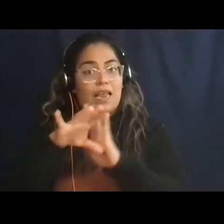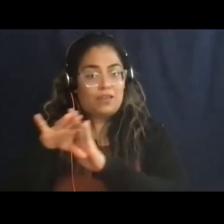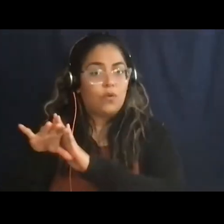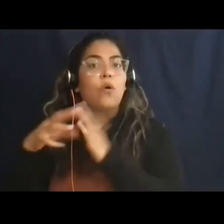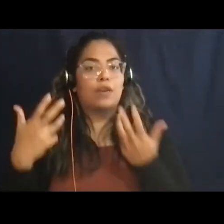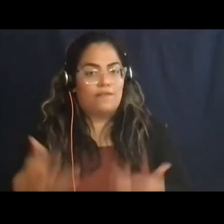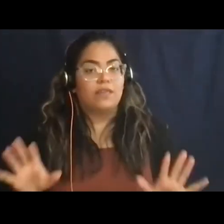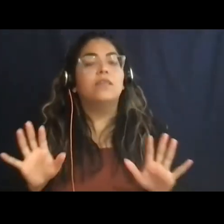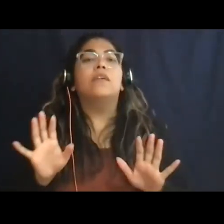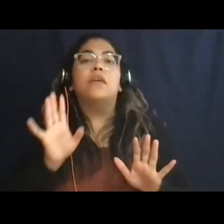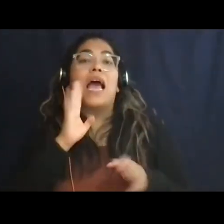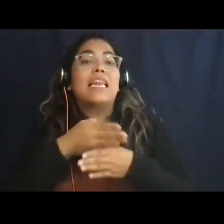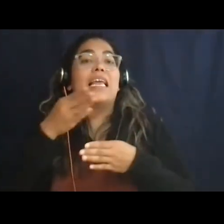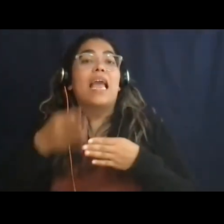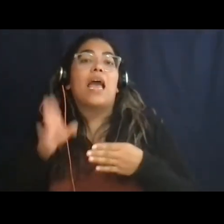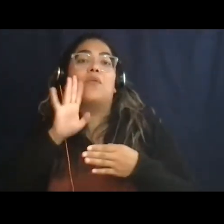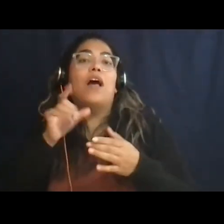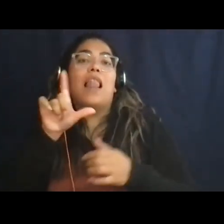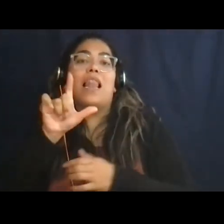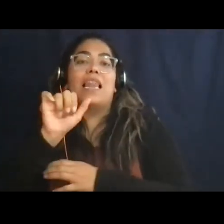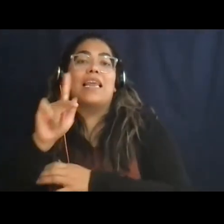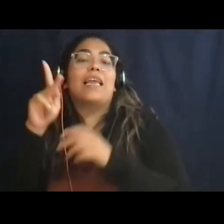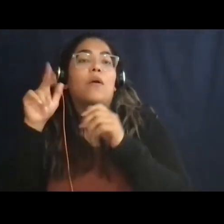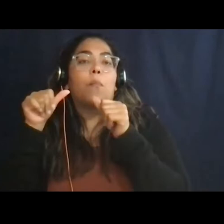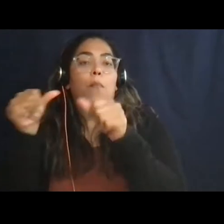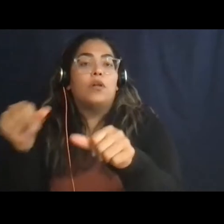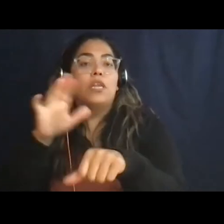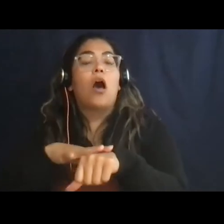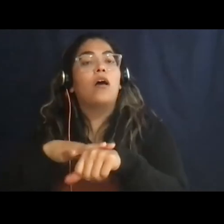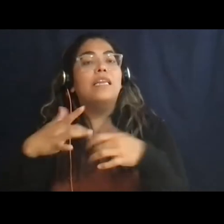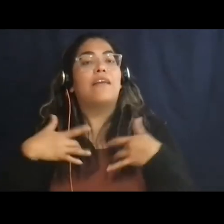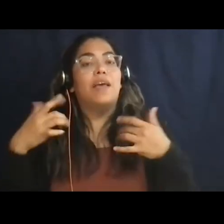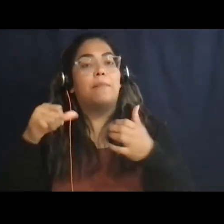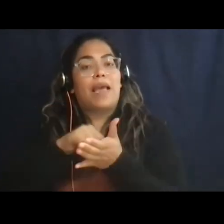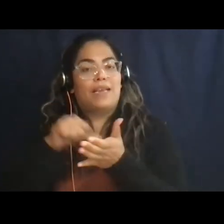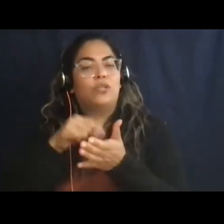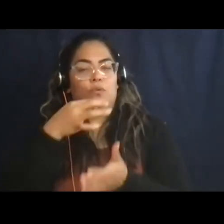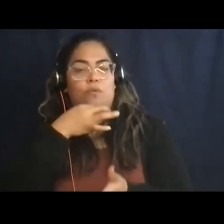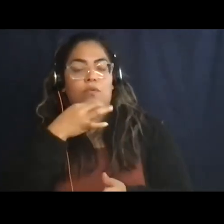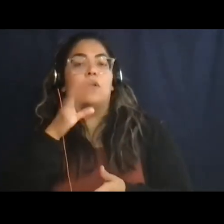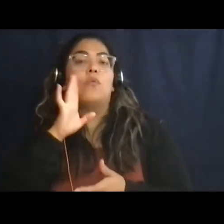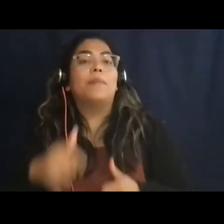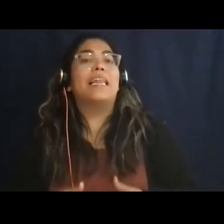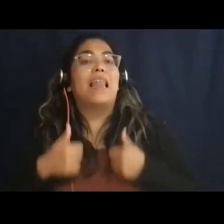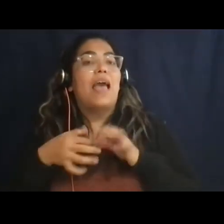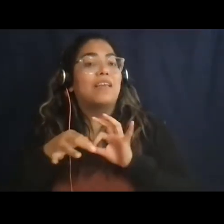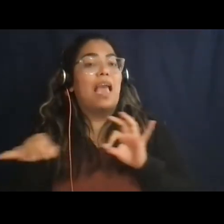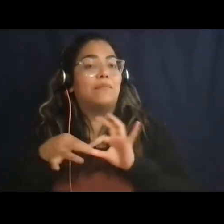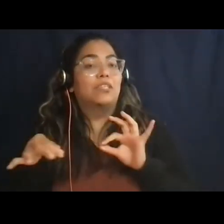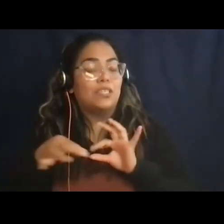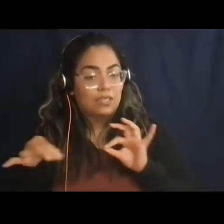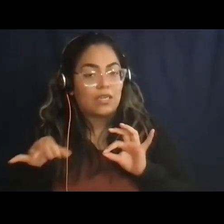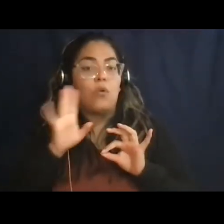to the recording of this session will be posted on the official event page in the coming days. The event will be live captioned, and